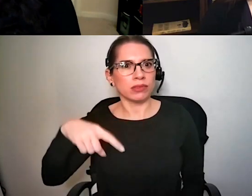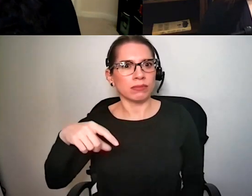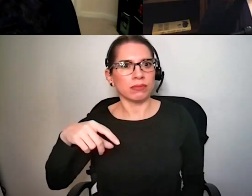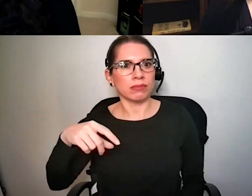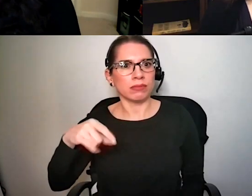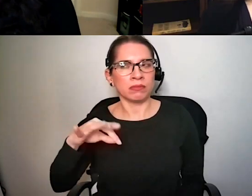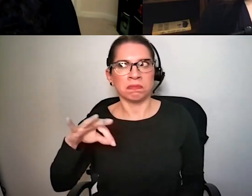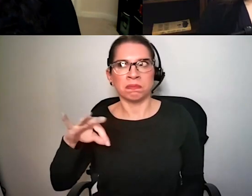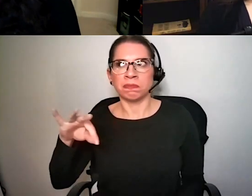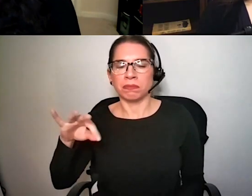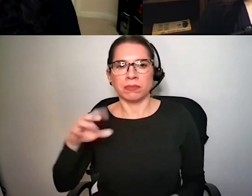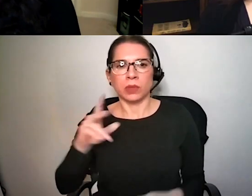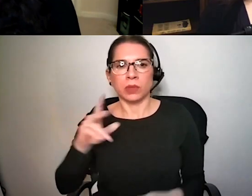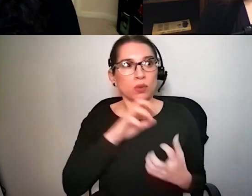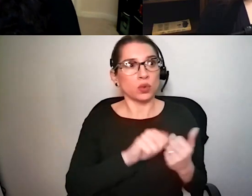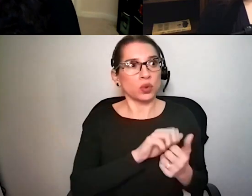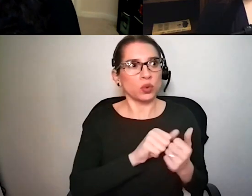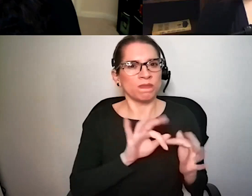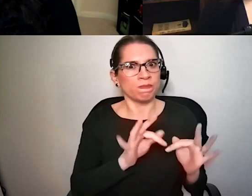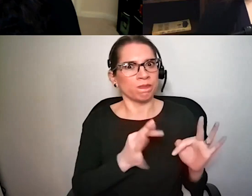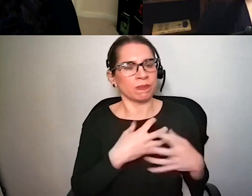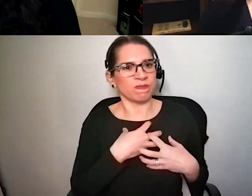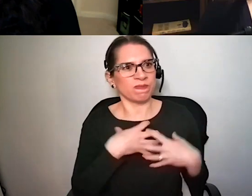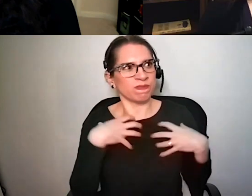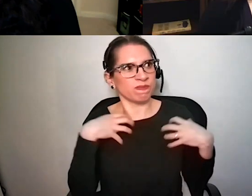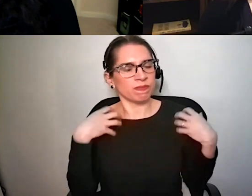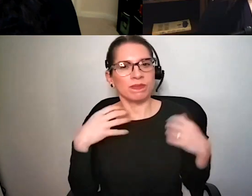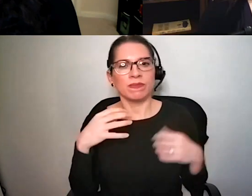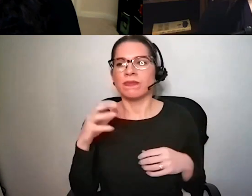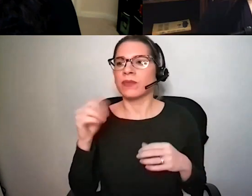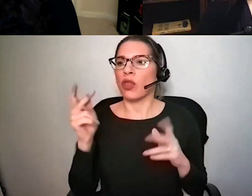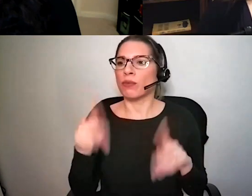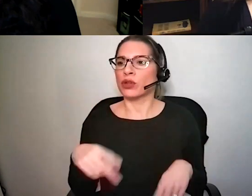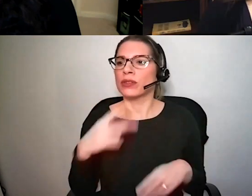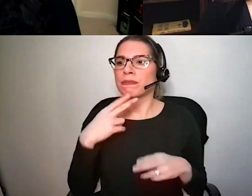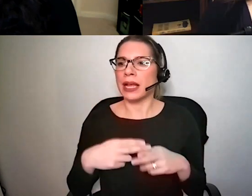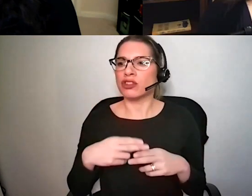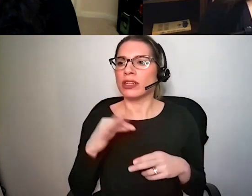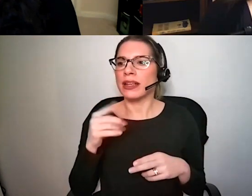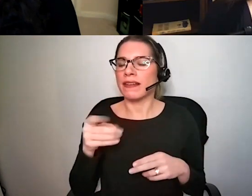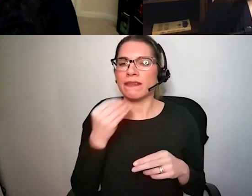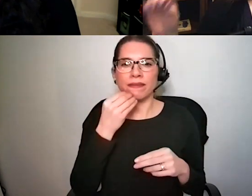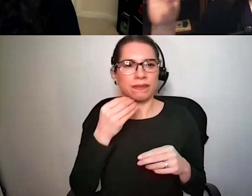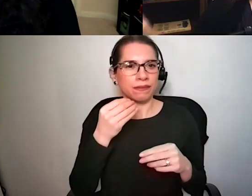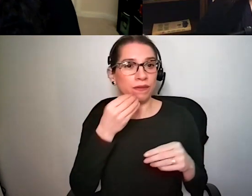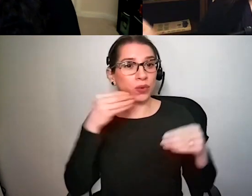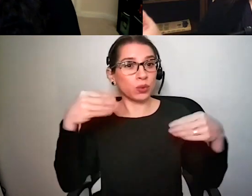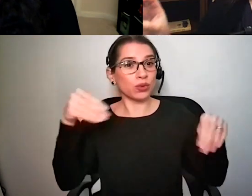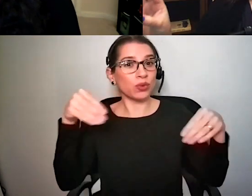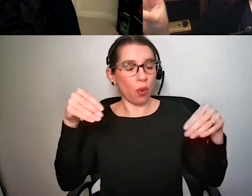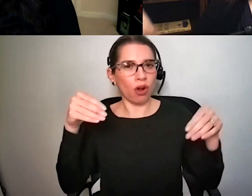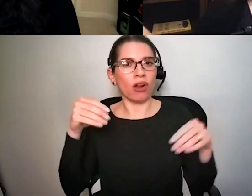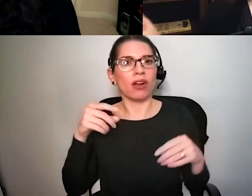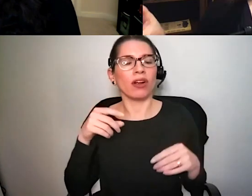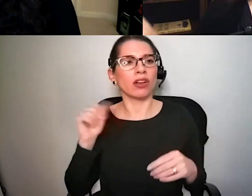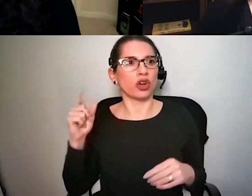and another person mentioned that you know if you're in a she was in a grocery store and could hear somebody talking that was